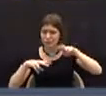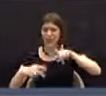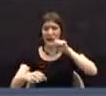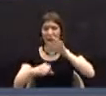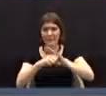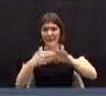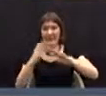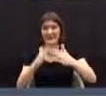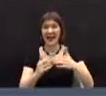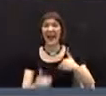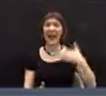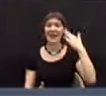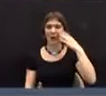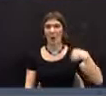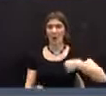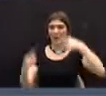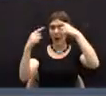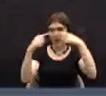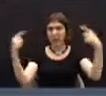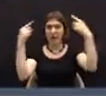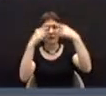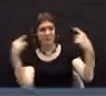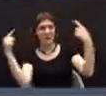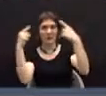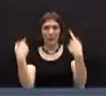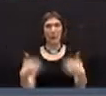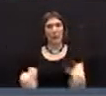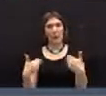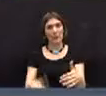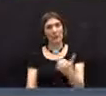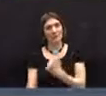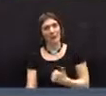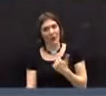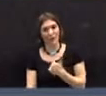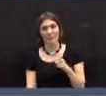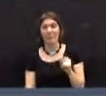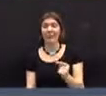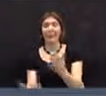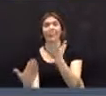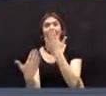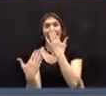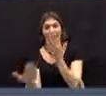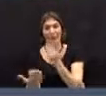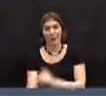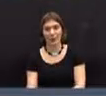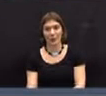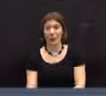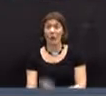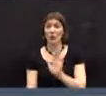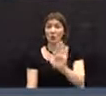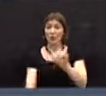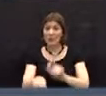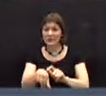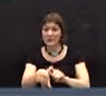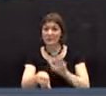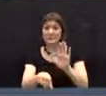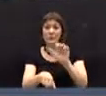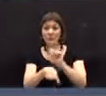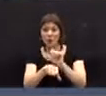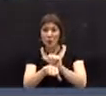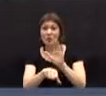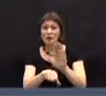though we have disagreed very strongly on many matters. I appreciate your